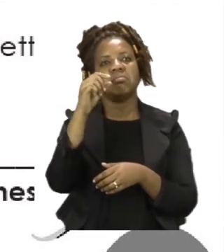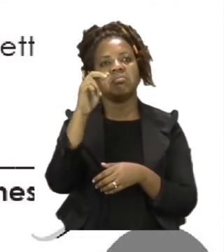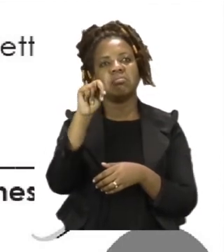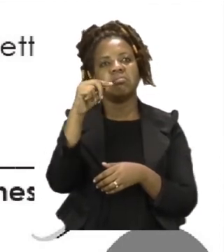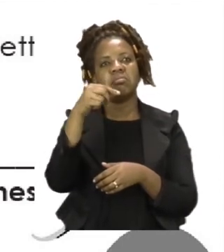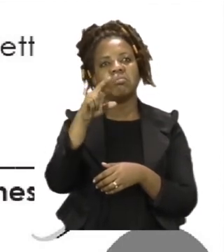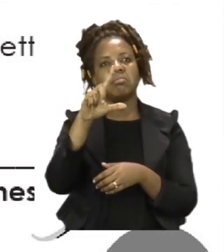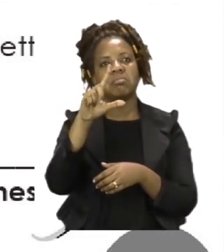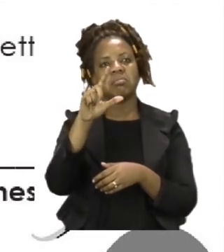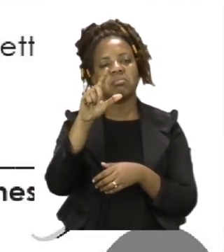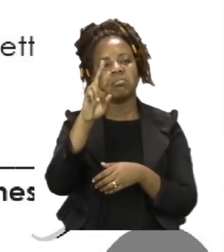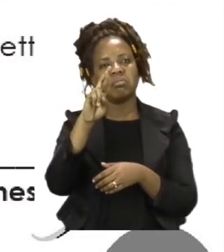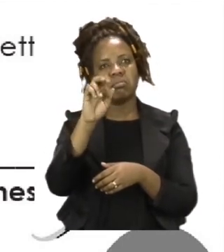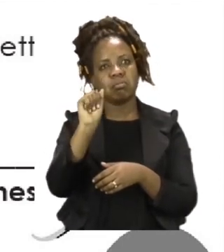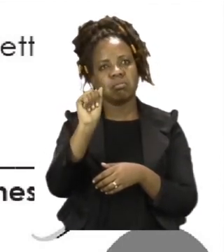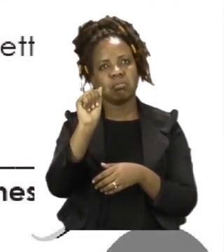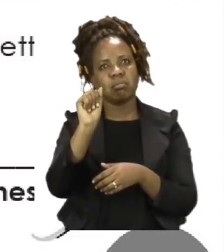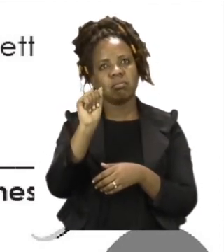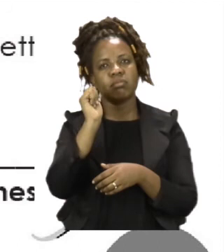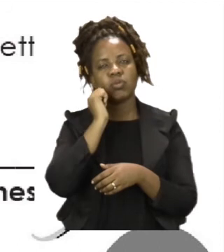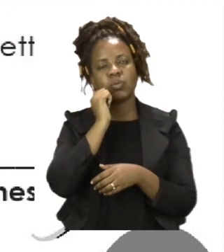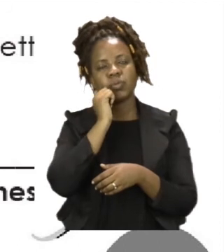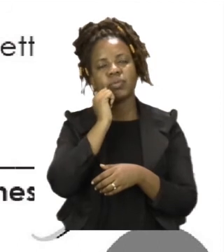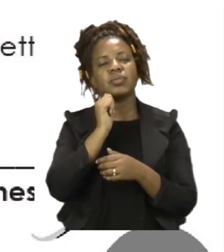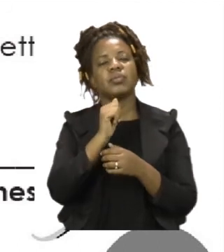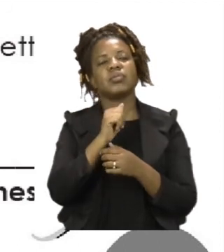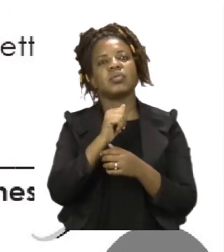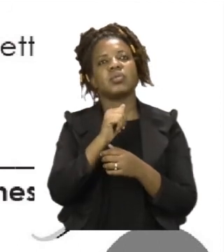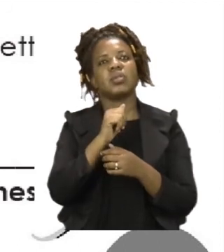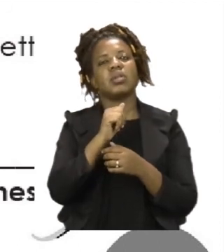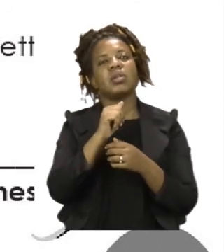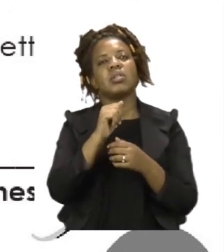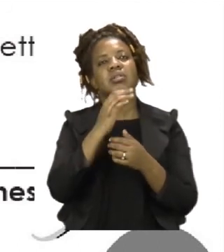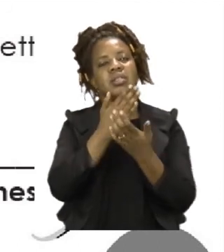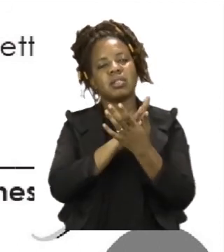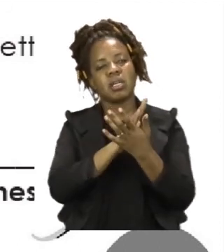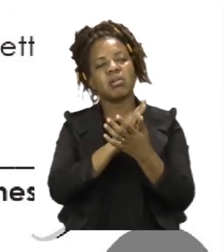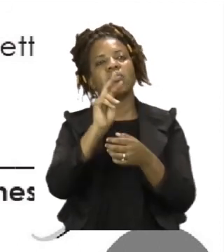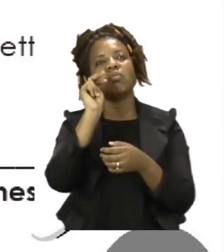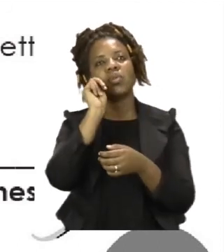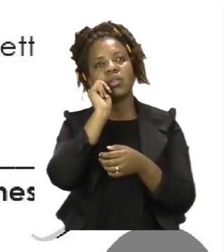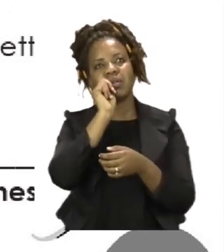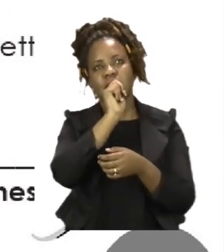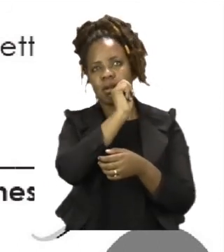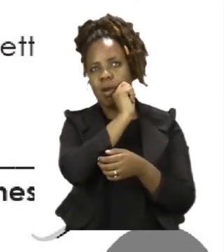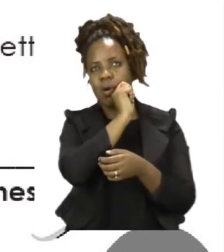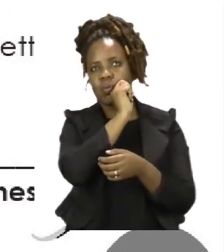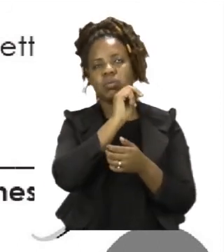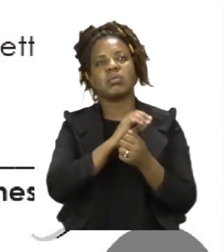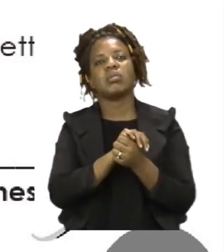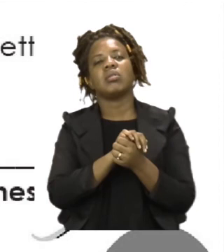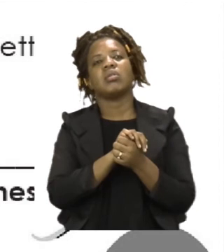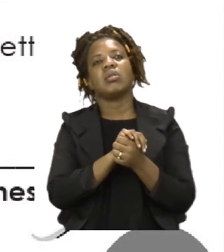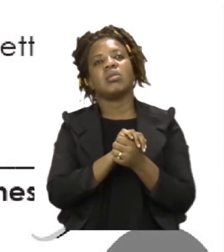differently, some stay the same, and then others is a different word altogether. It